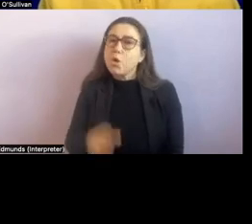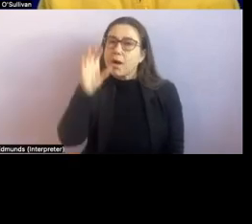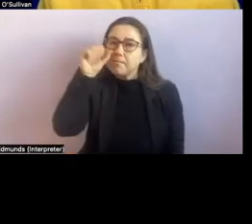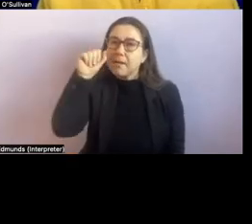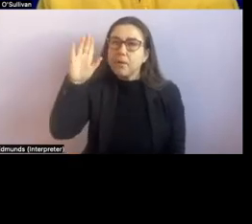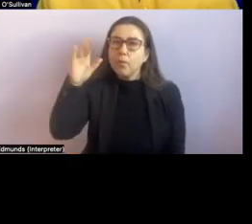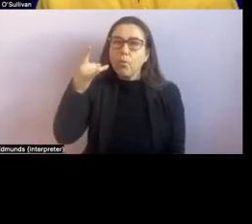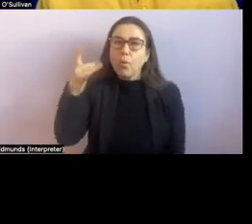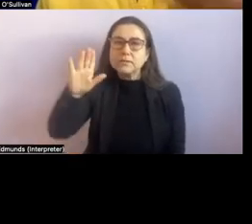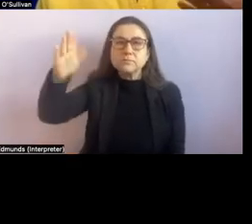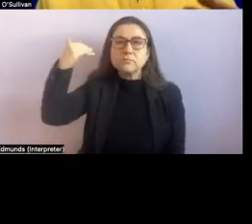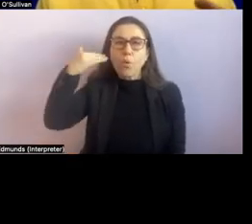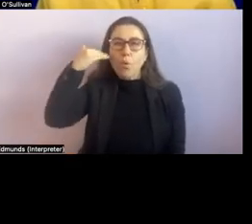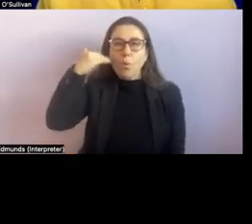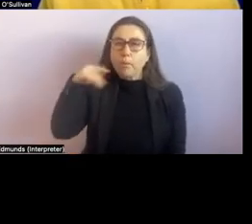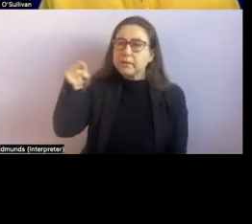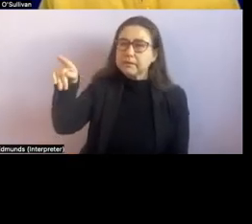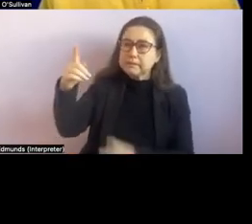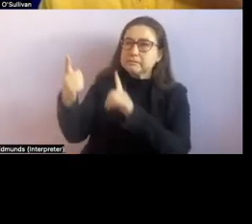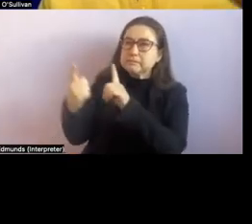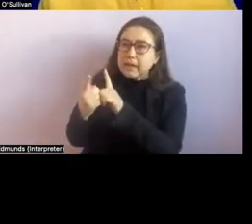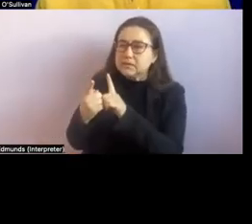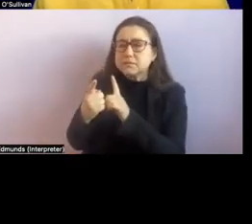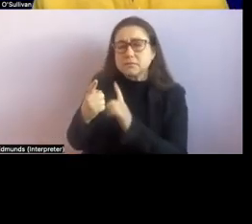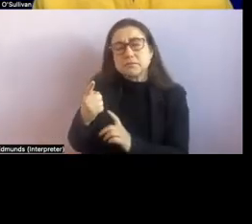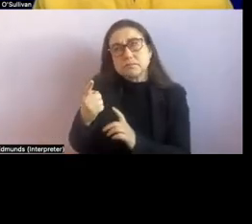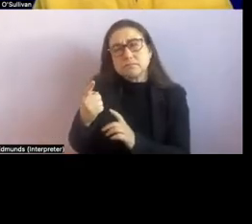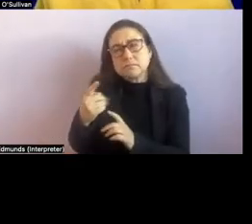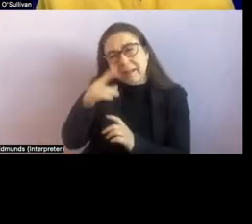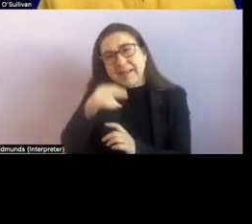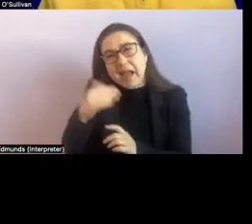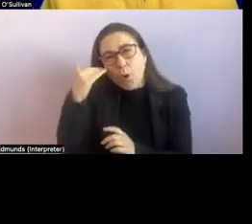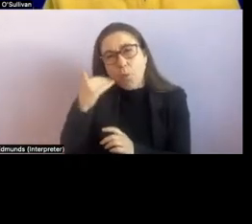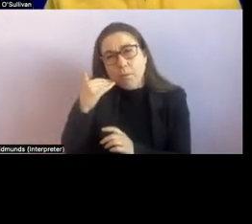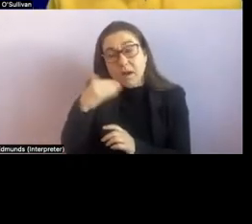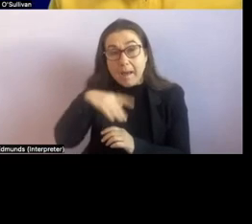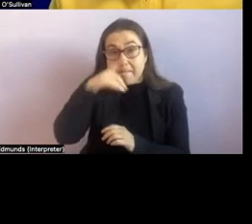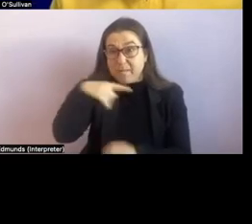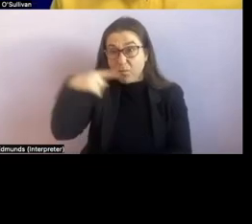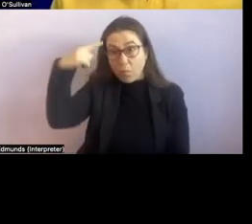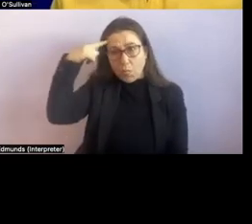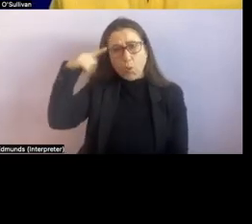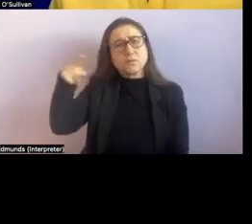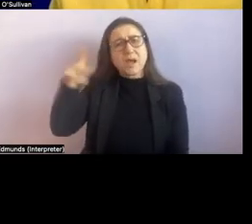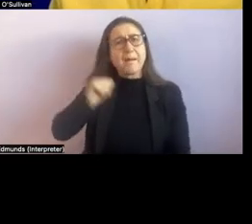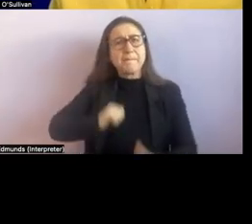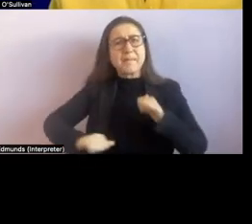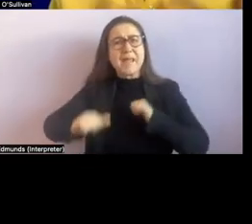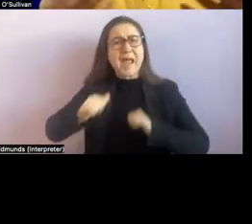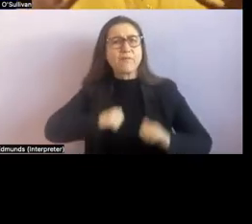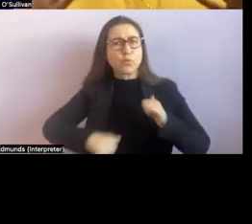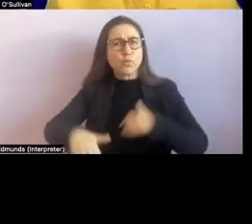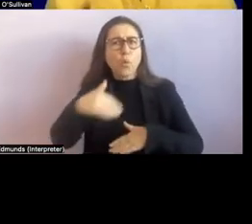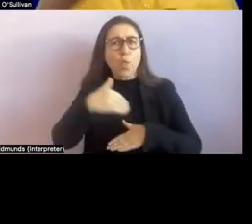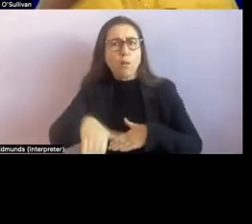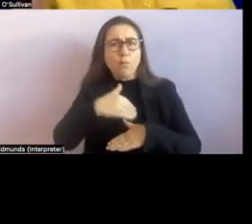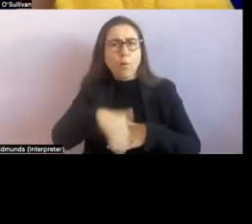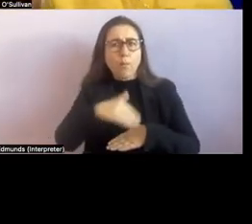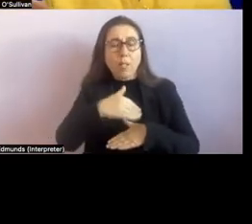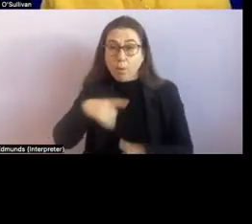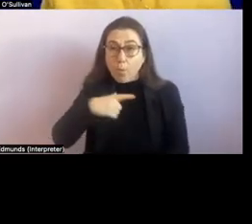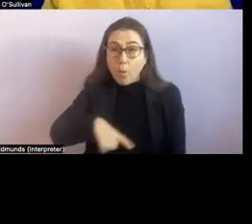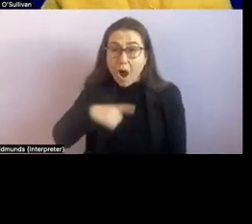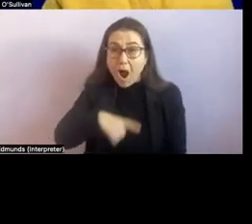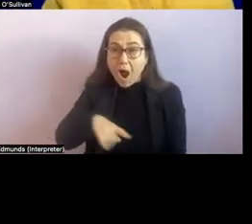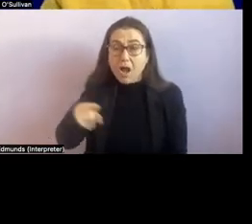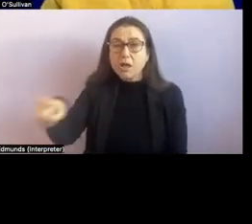um who was thought to have or a young woman who was thought to have some behavior or some challenging behaviors um because she was continually throwing